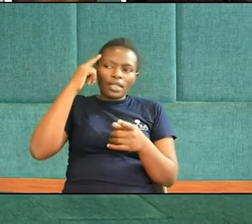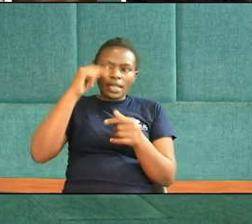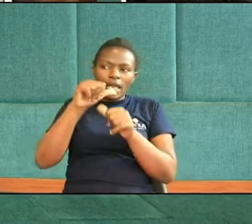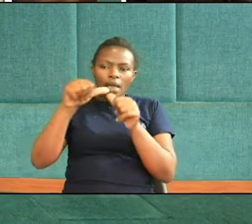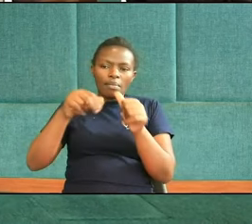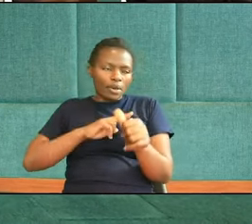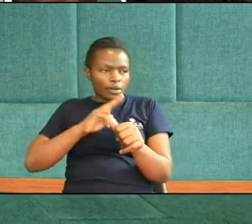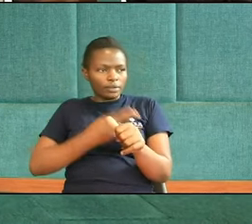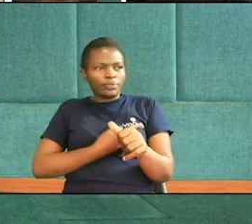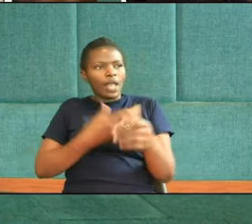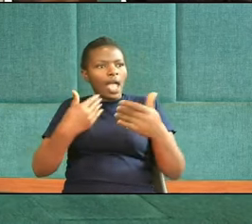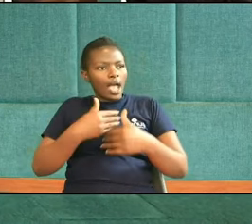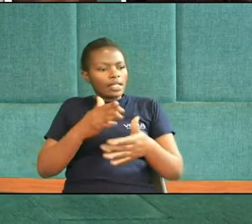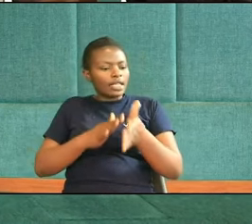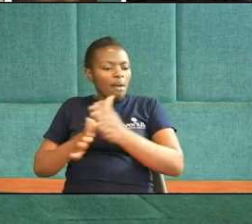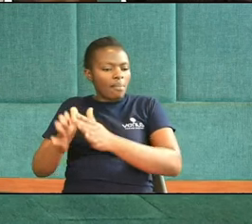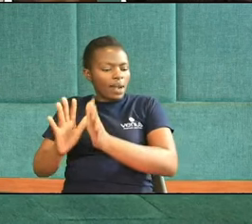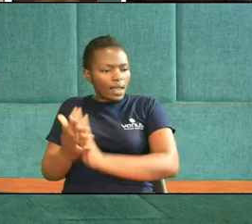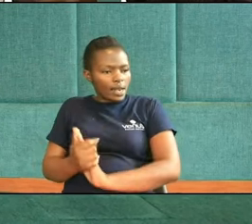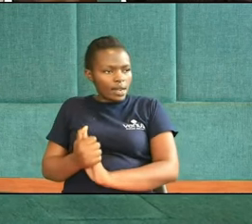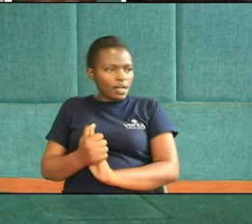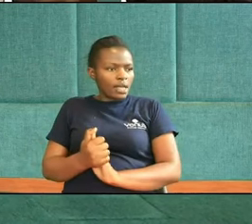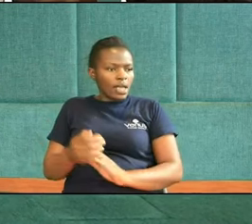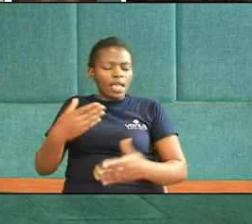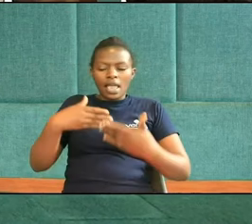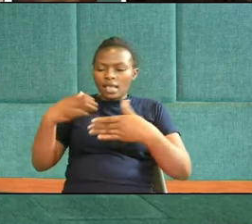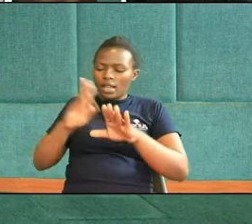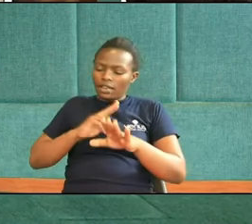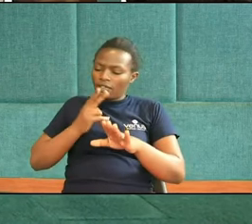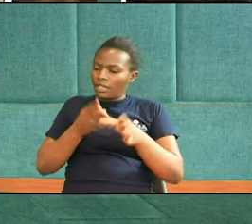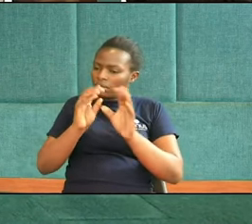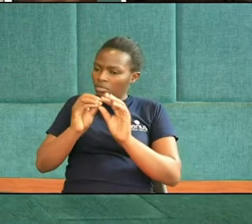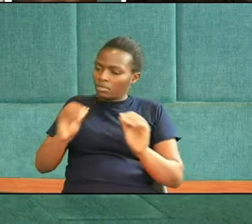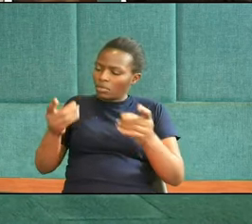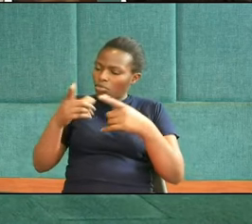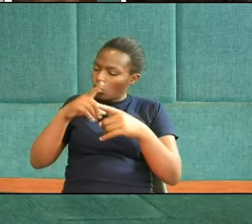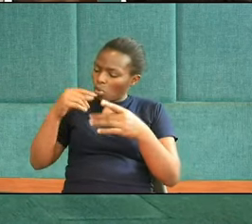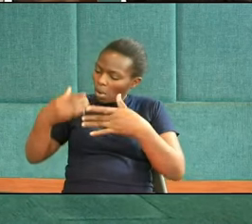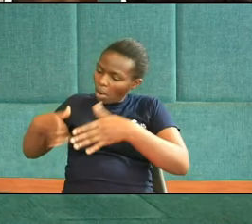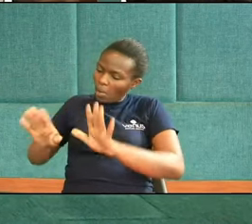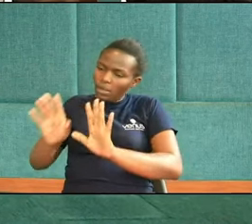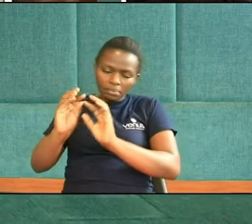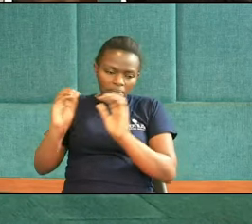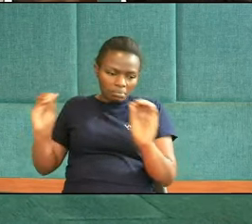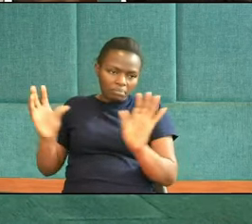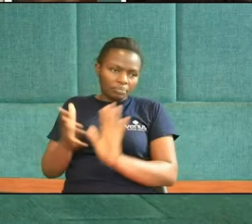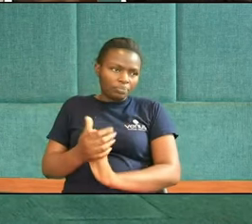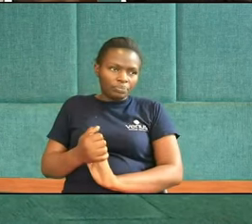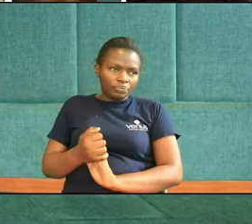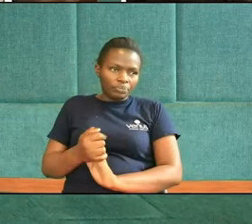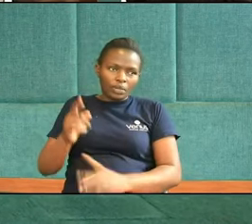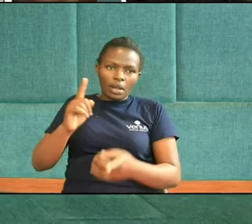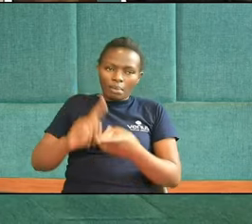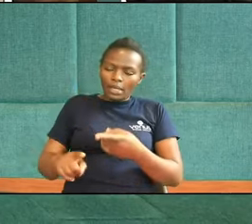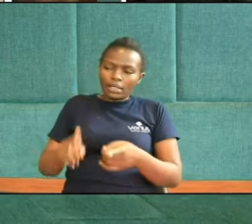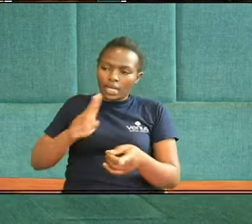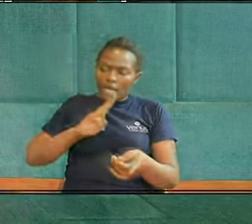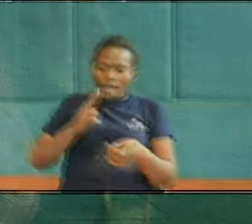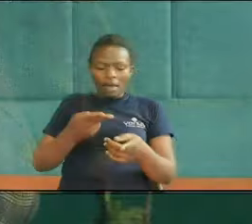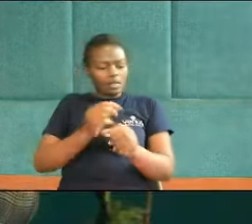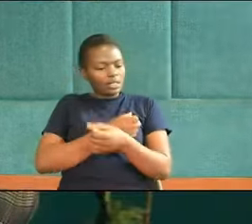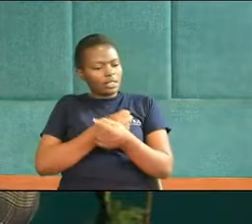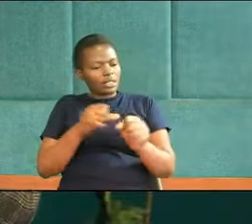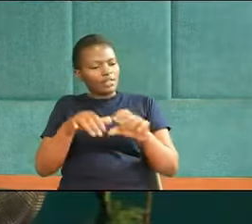And that he has a plan And that he has not Left us to wander Alone That we are